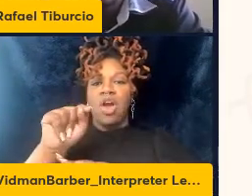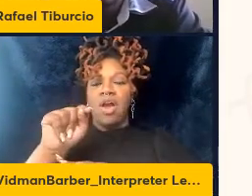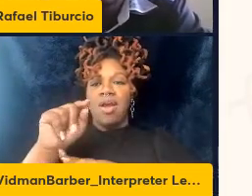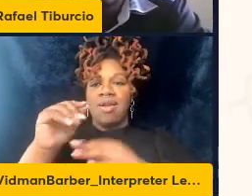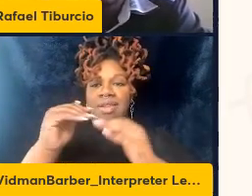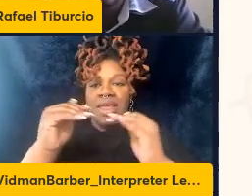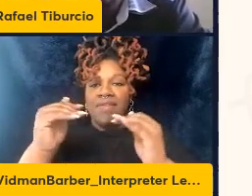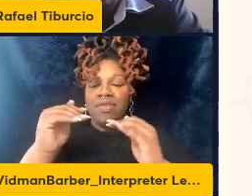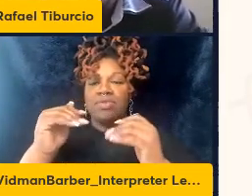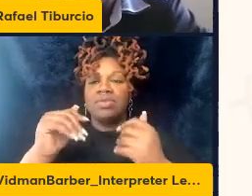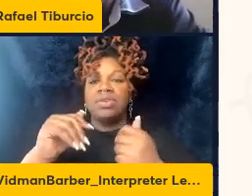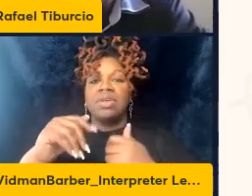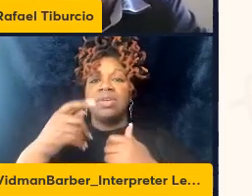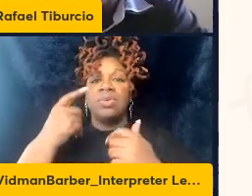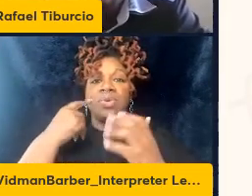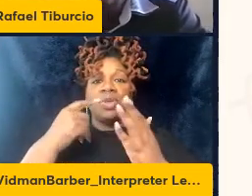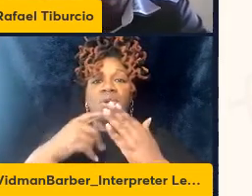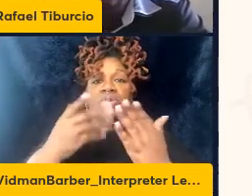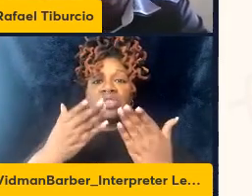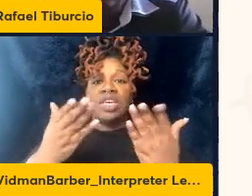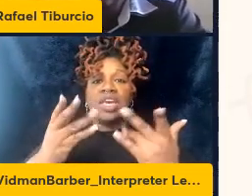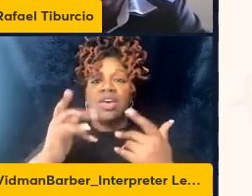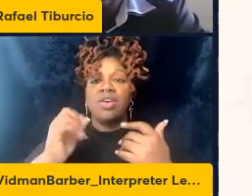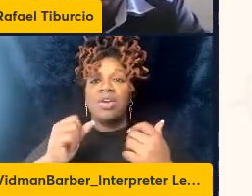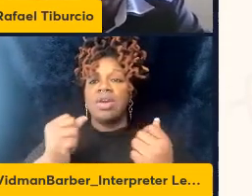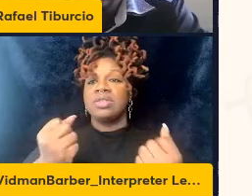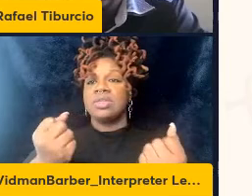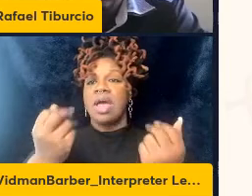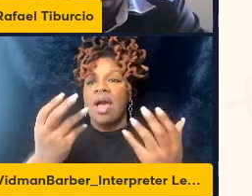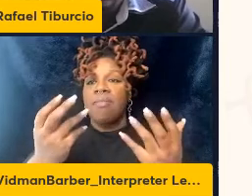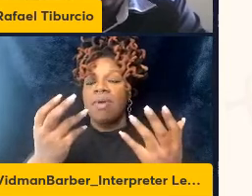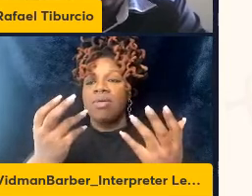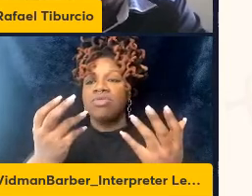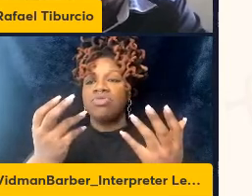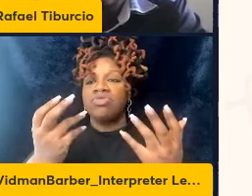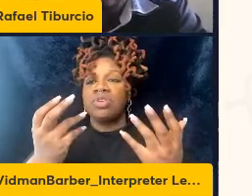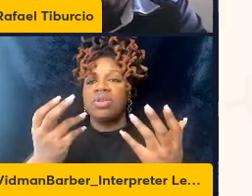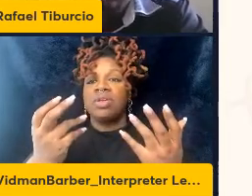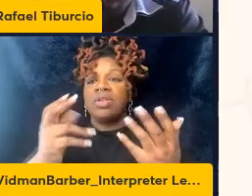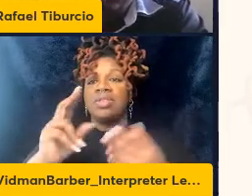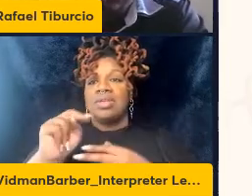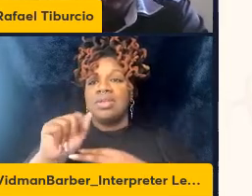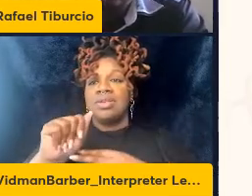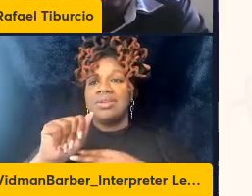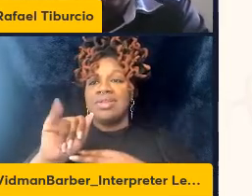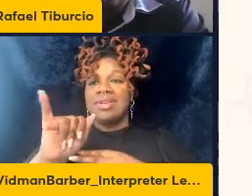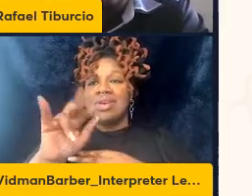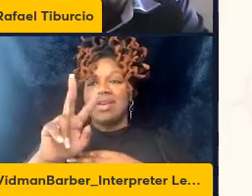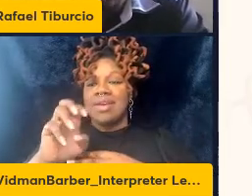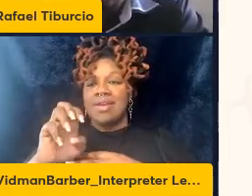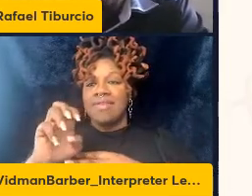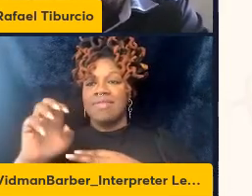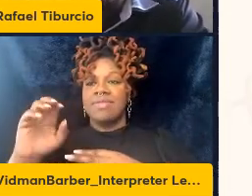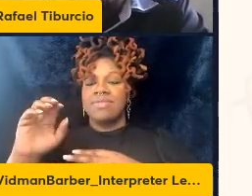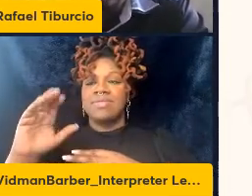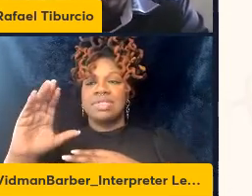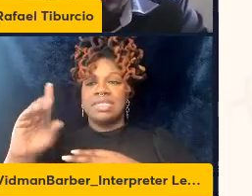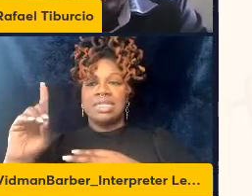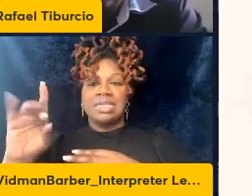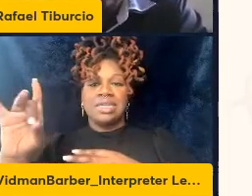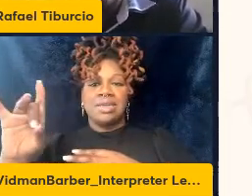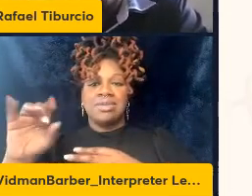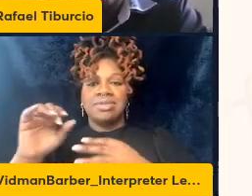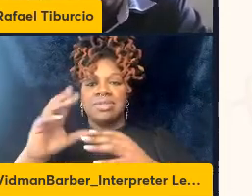see here is that the magnitude of reconstitution of naivety T cells are negative correlated with markers of